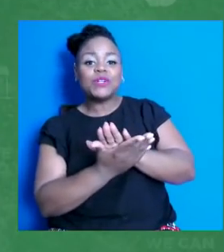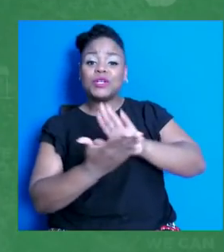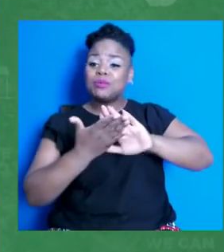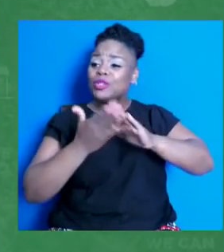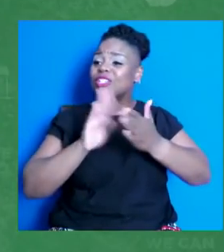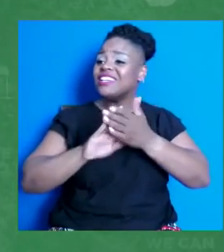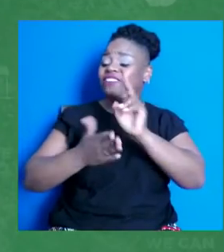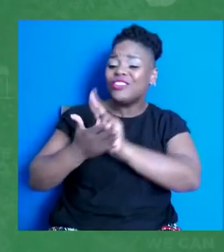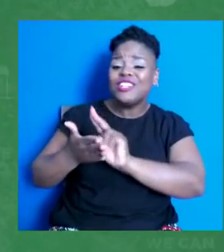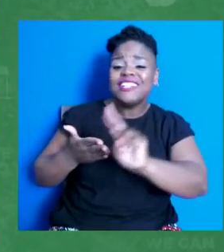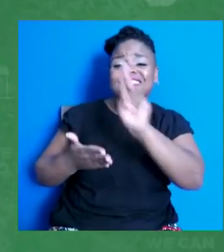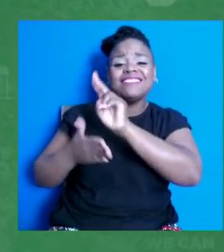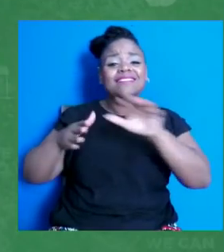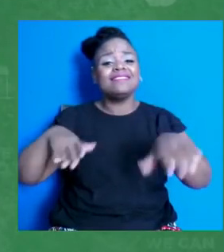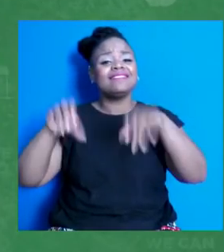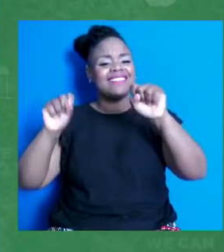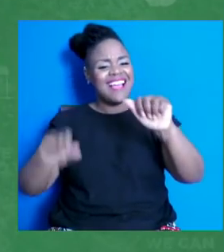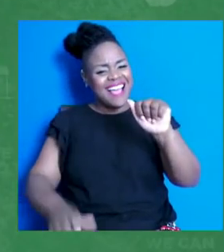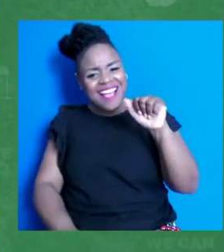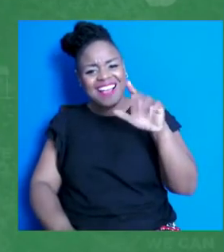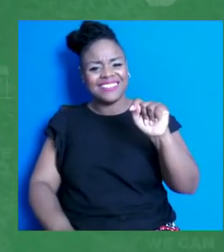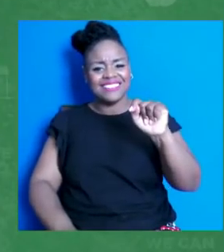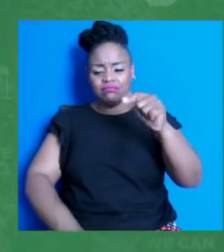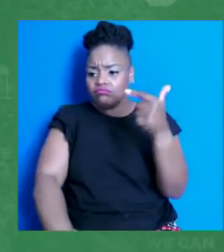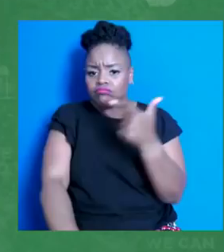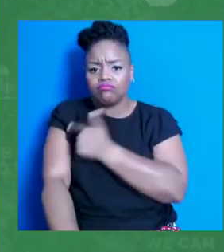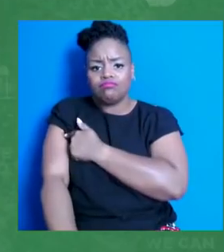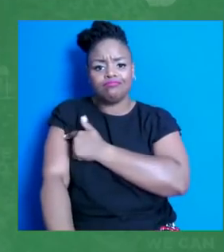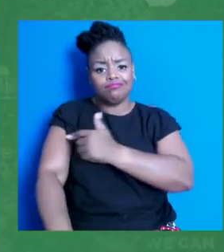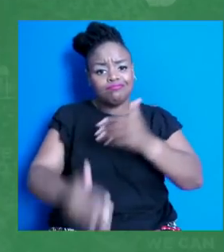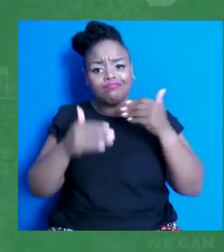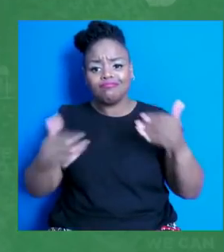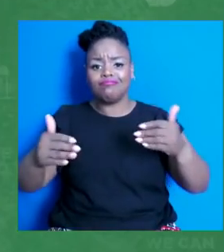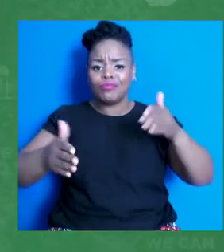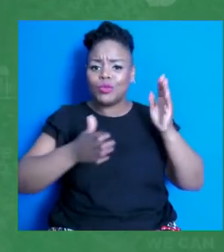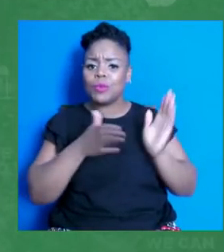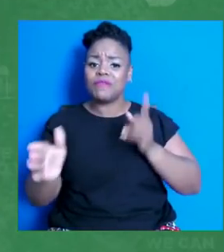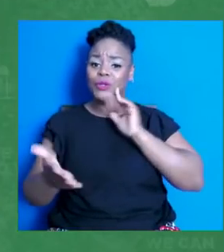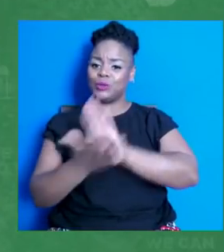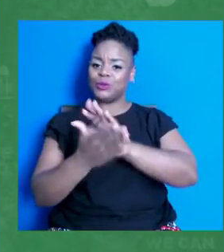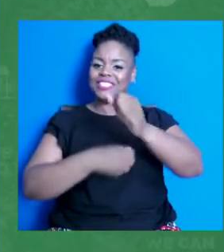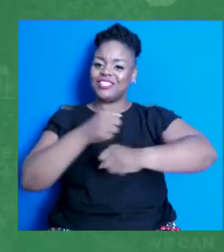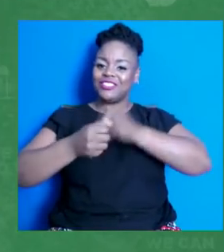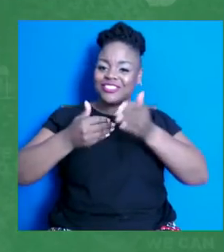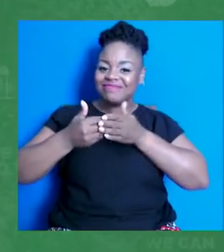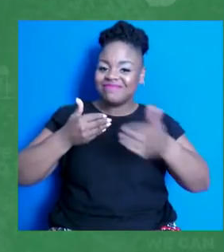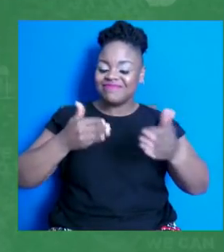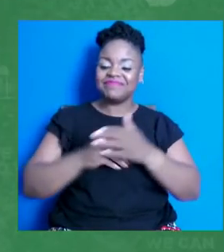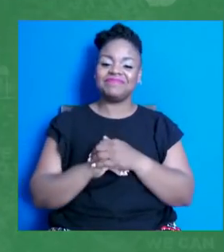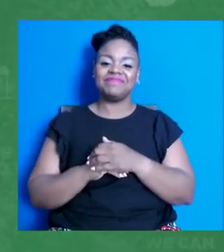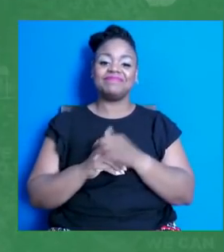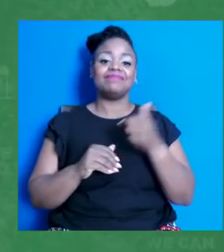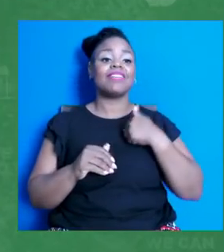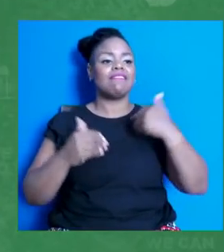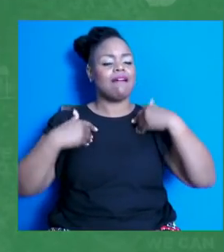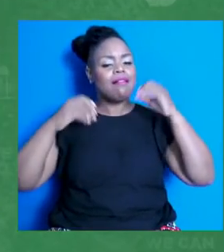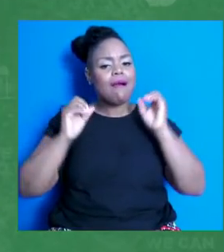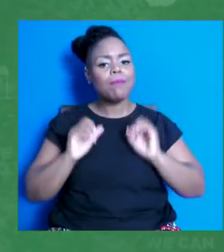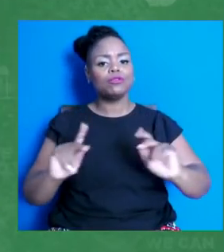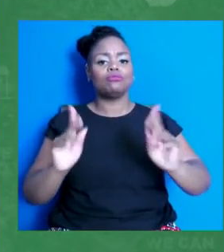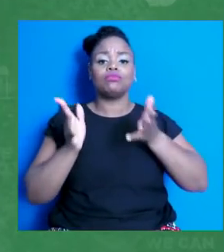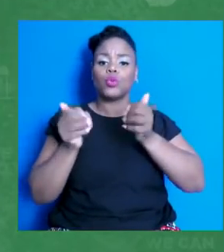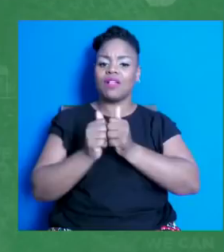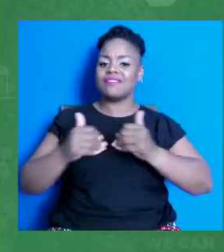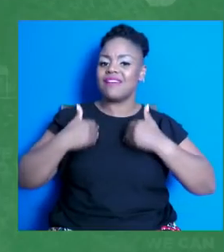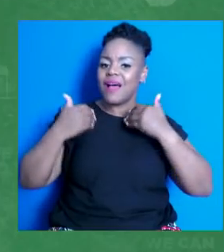their communities in preparation for the school year. I've had a chance to speak with these young people, and let me tell you, I am really inspired